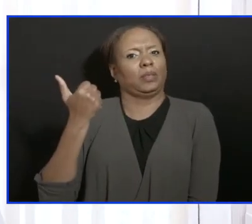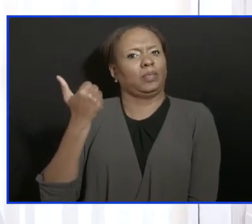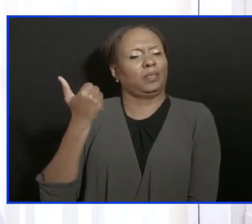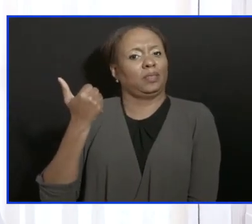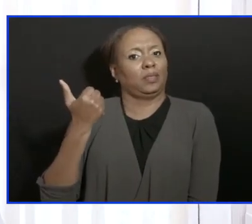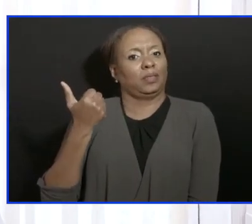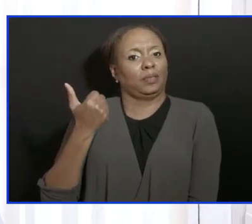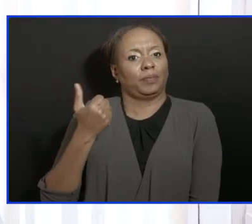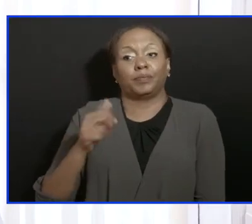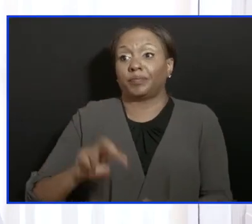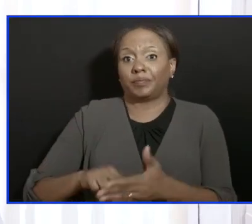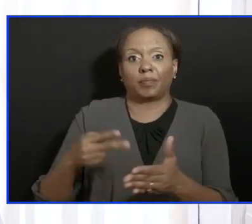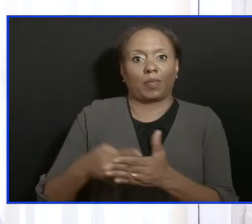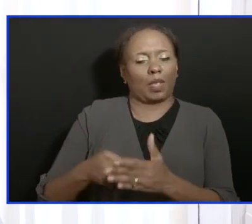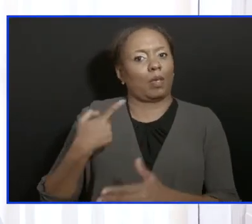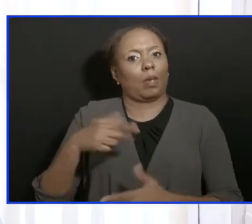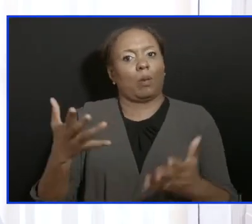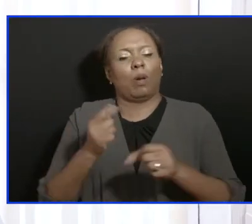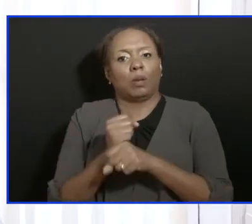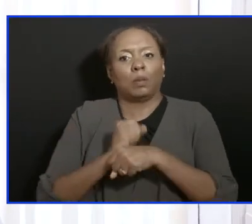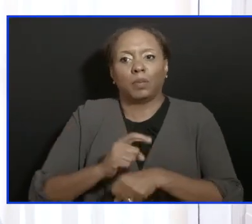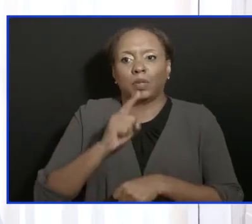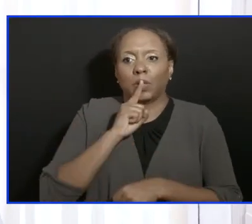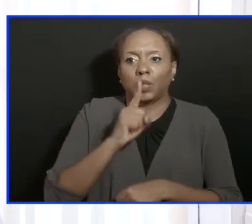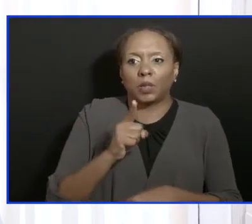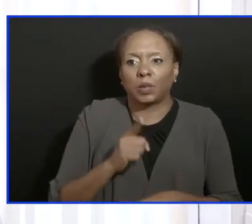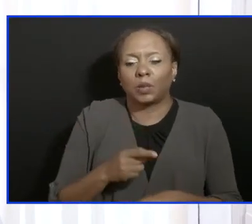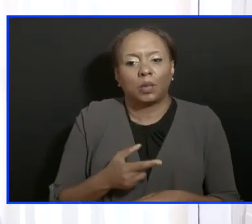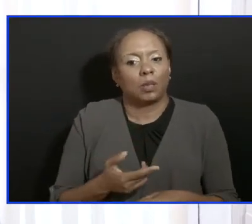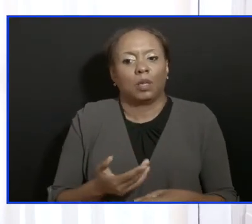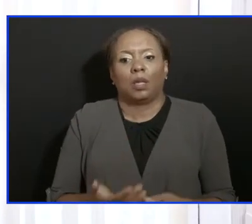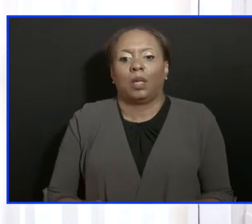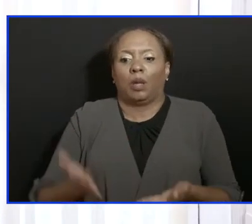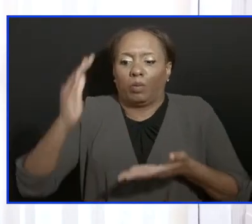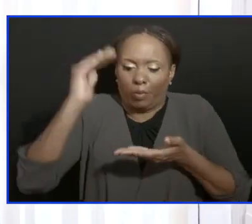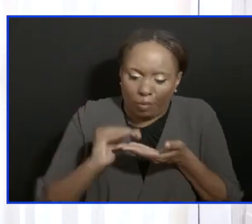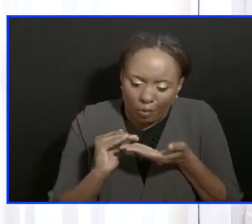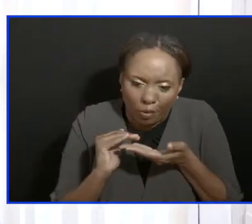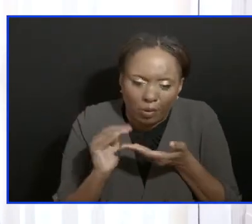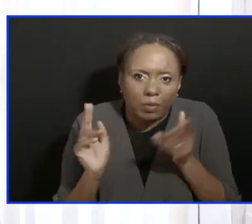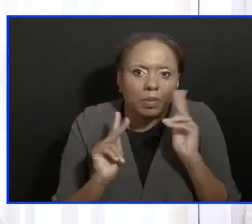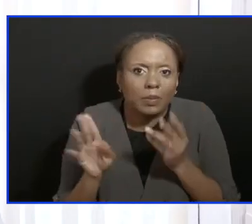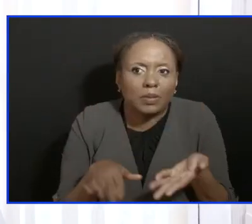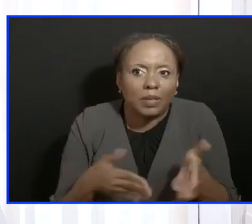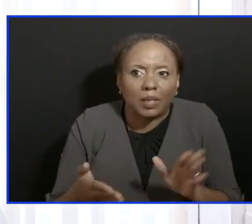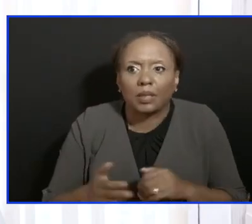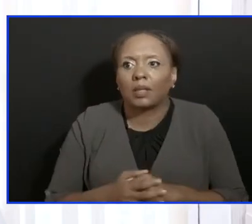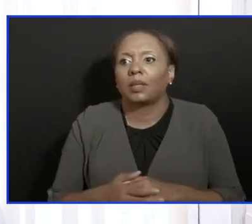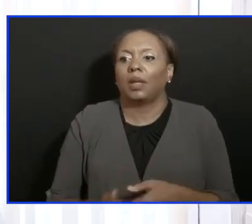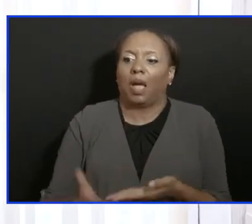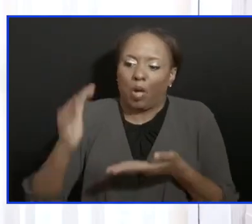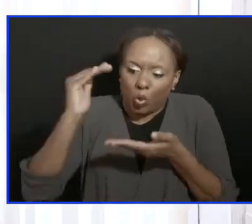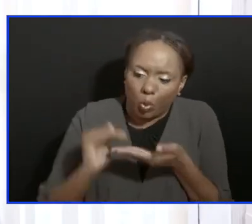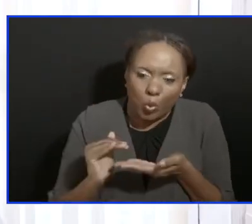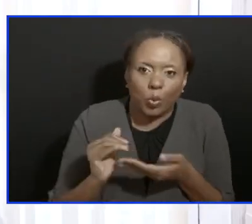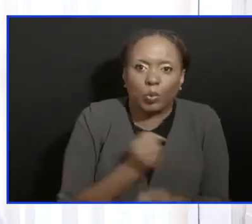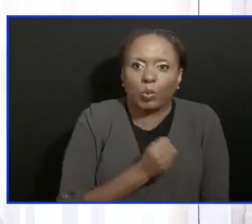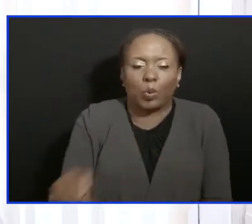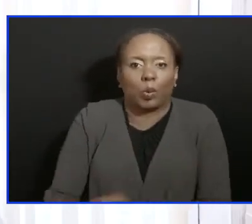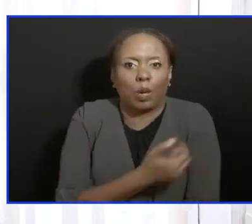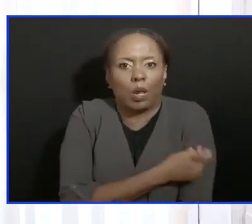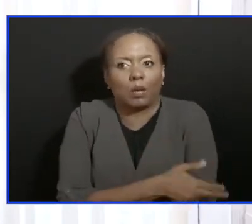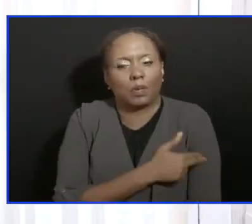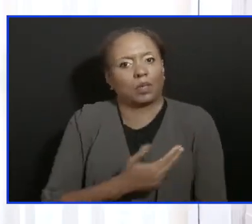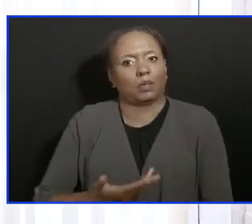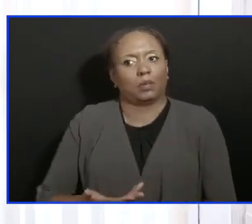must be that we want to make sure that as few Bajans die, and as few Bajans are hospitalized. And the science is too clear. And